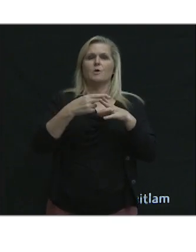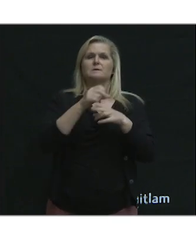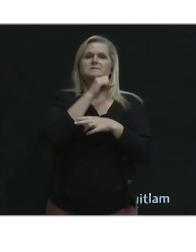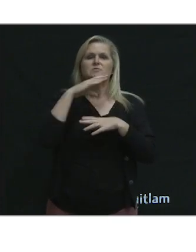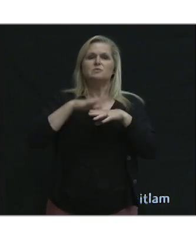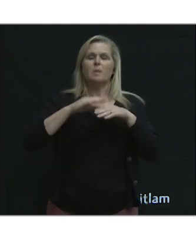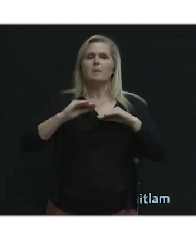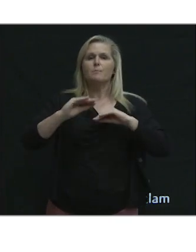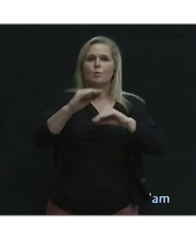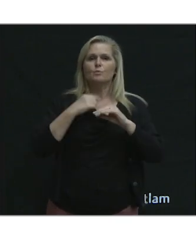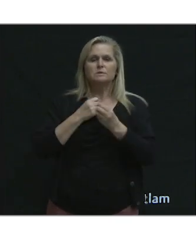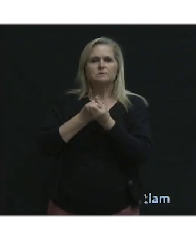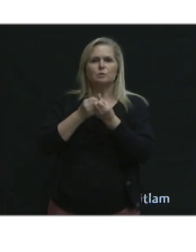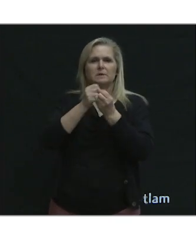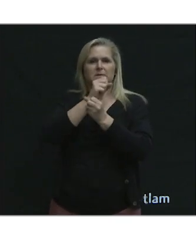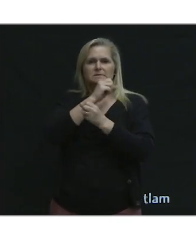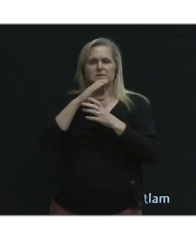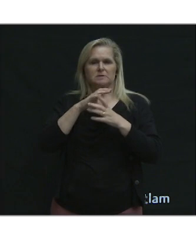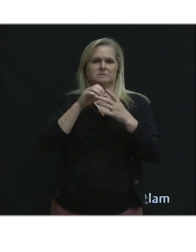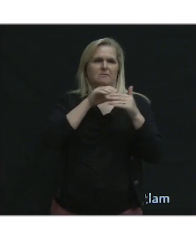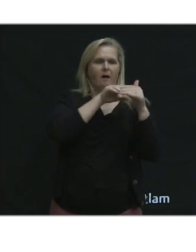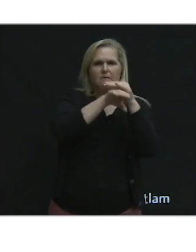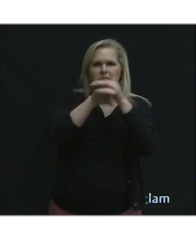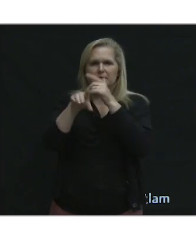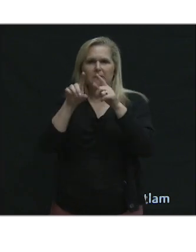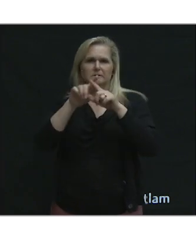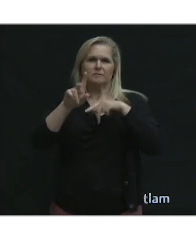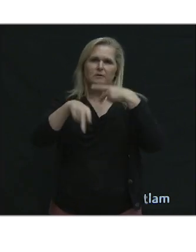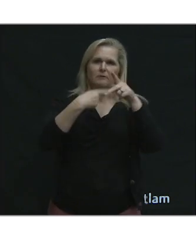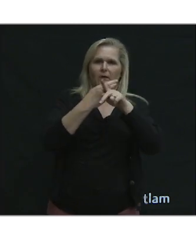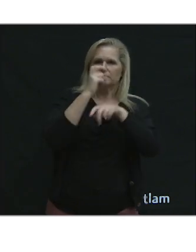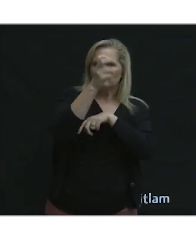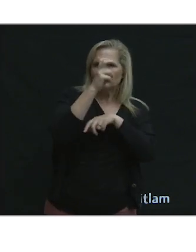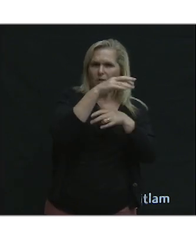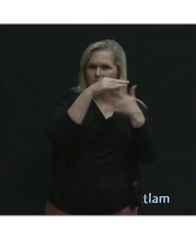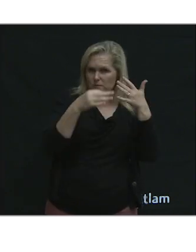where we supported seniors with accessing different transportation options.